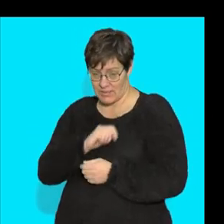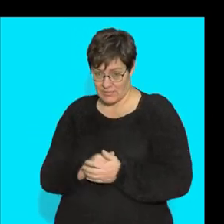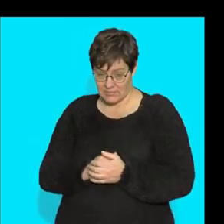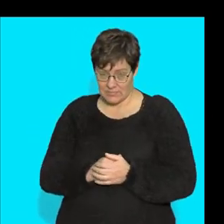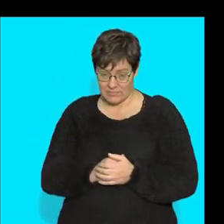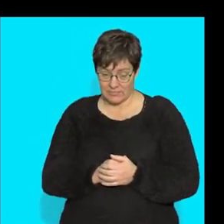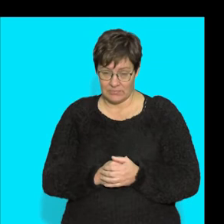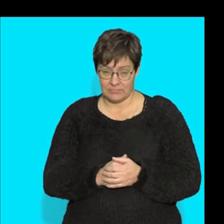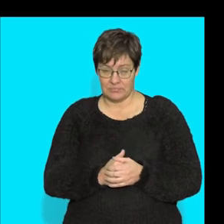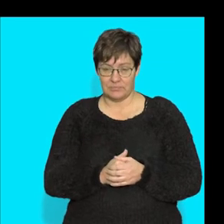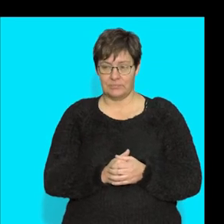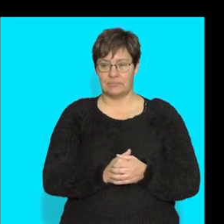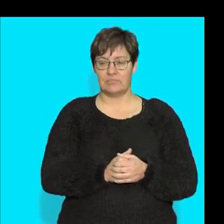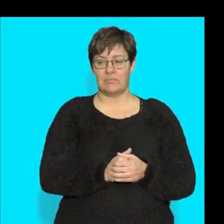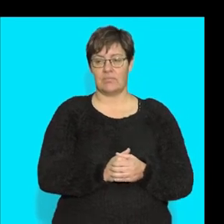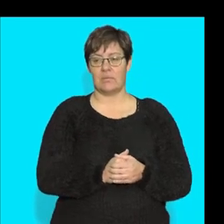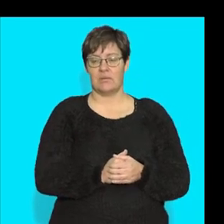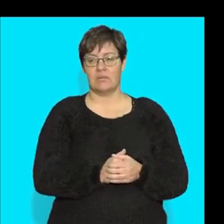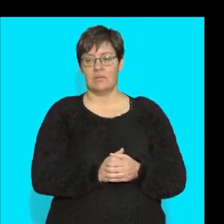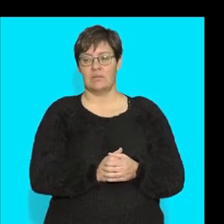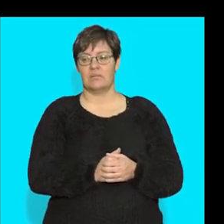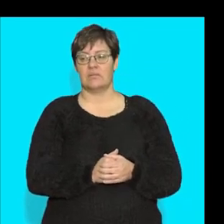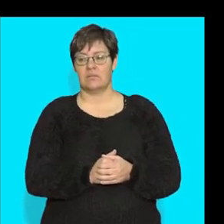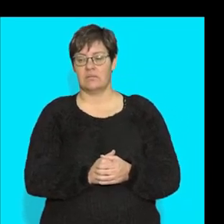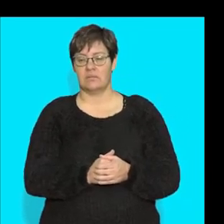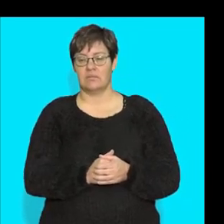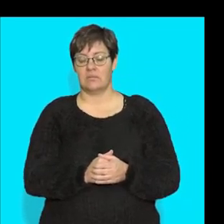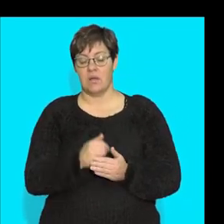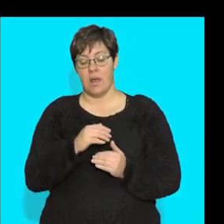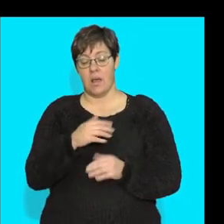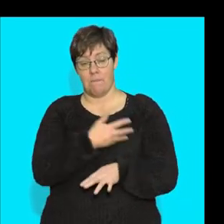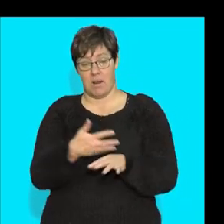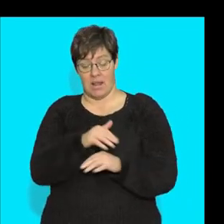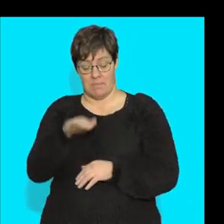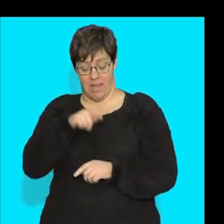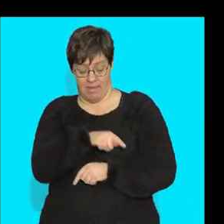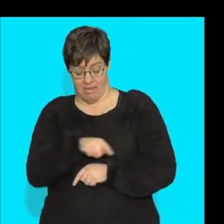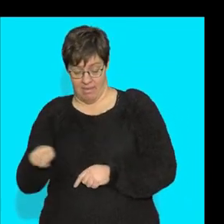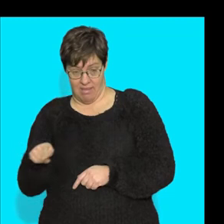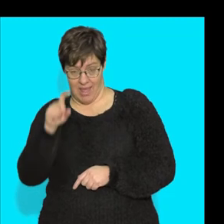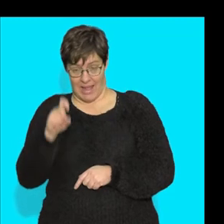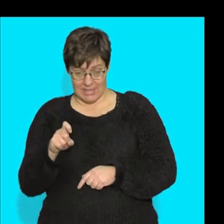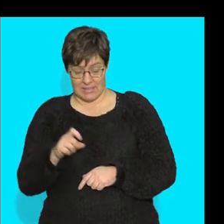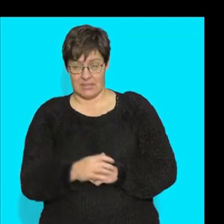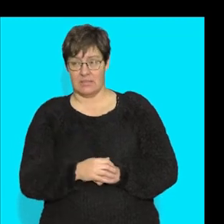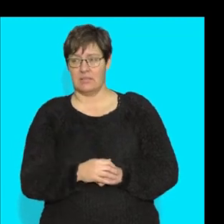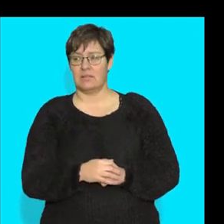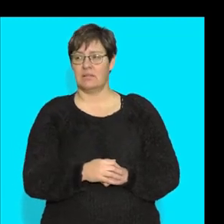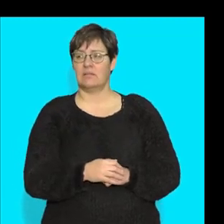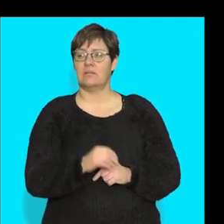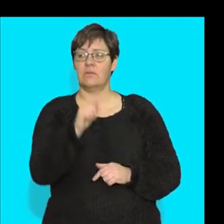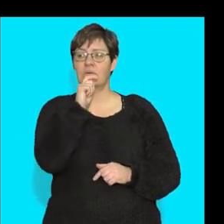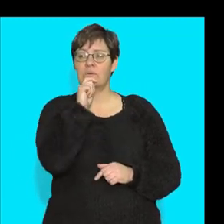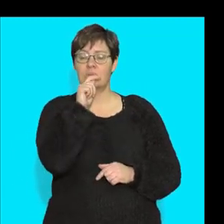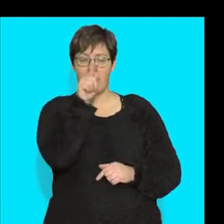everything. Okay. So I'm going to then have blood bank on my X axis. I am then